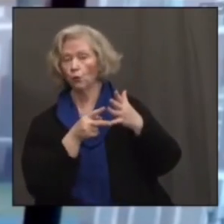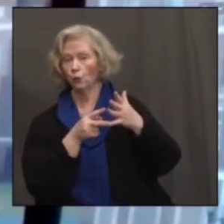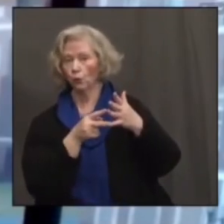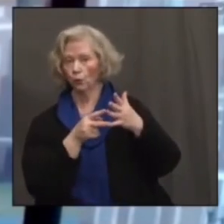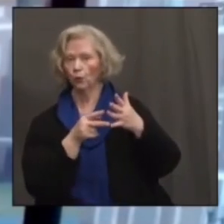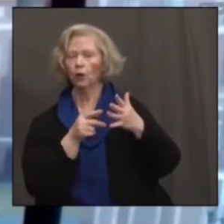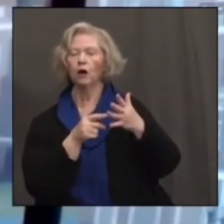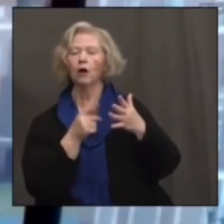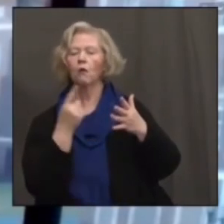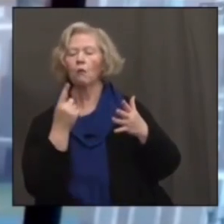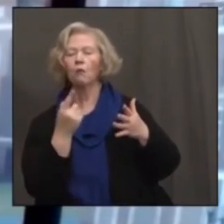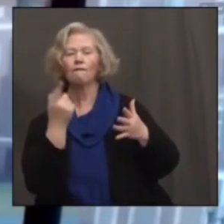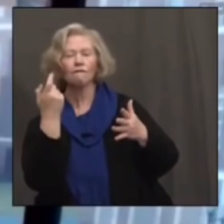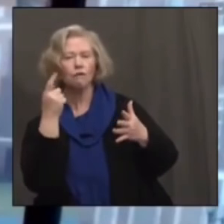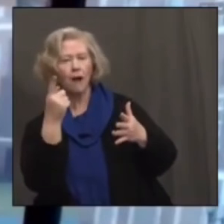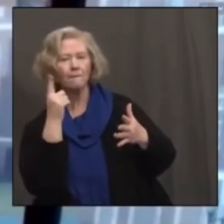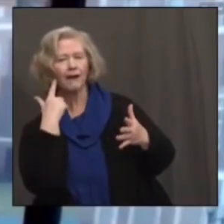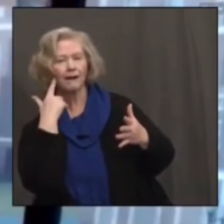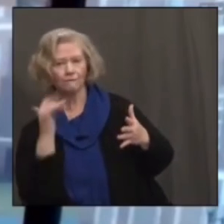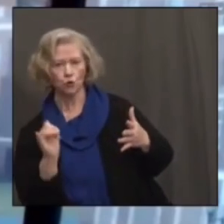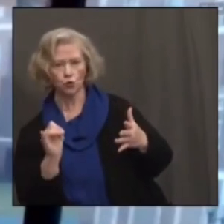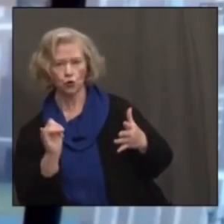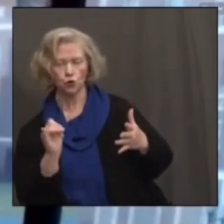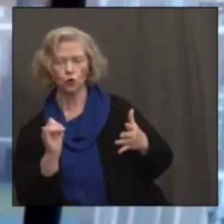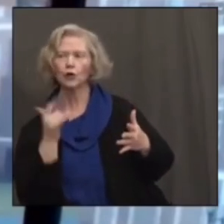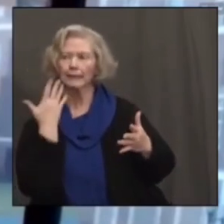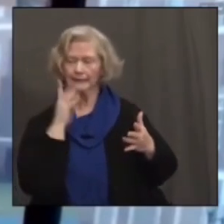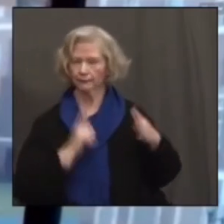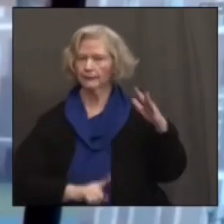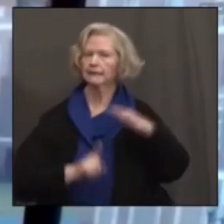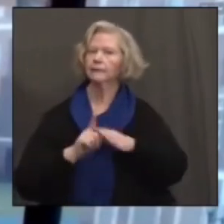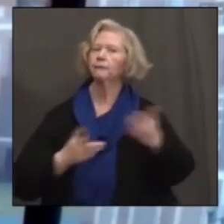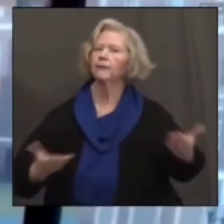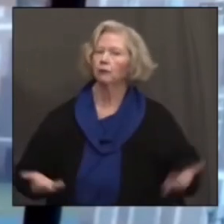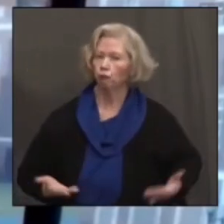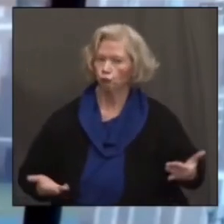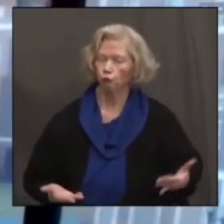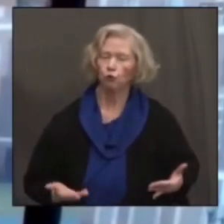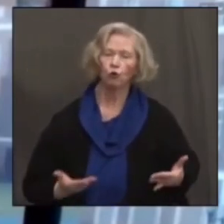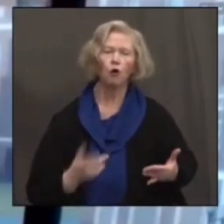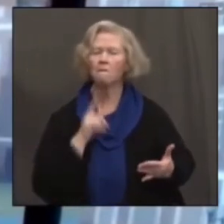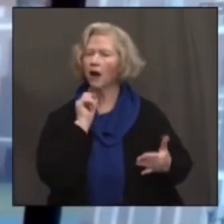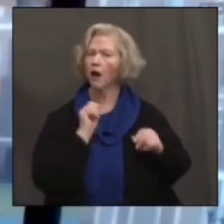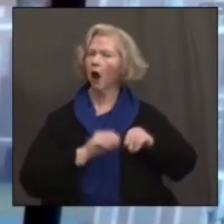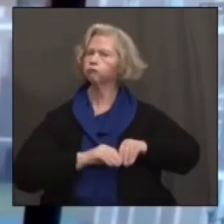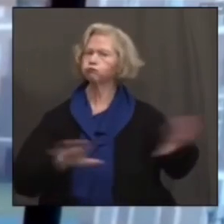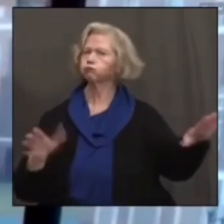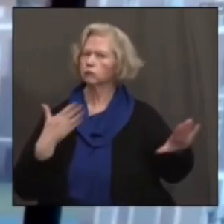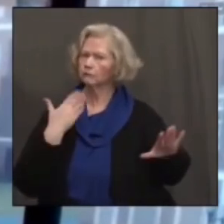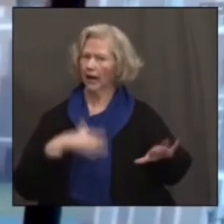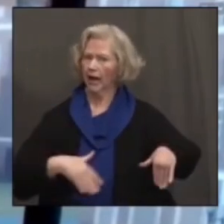variants from California that are present in our state, but they haven't taken off like the UK variant, which is